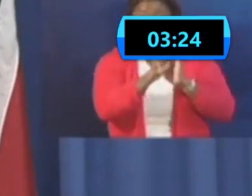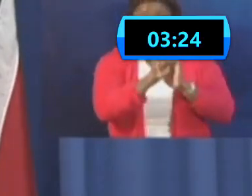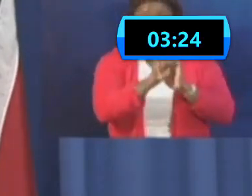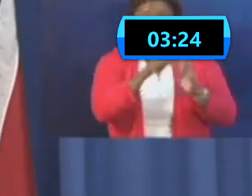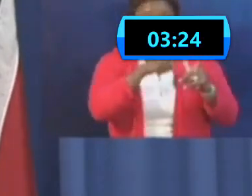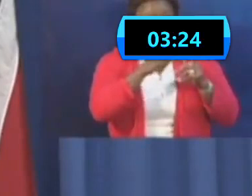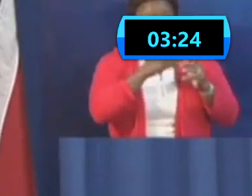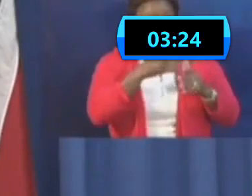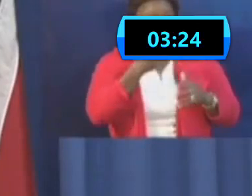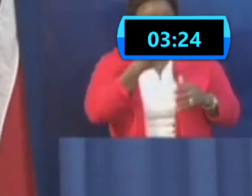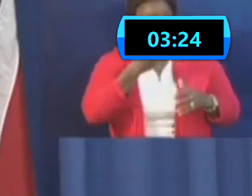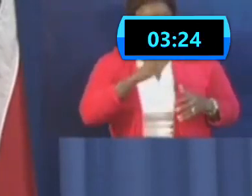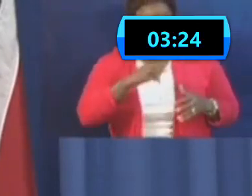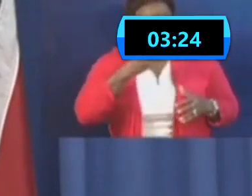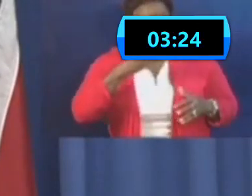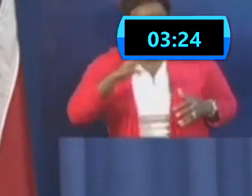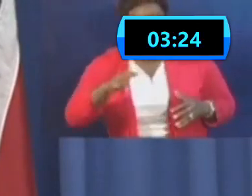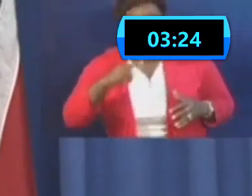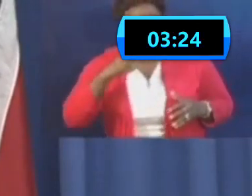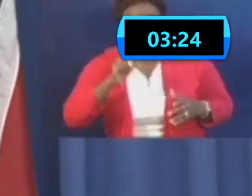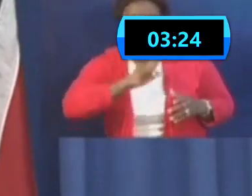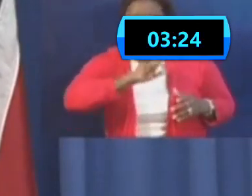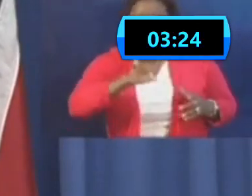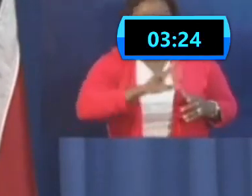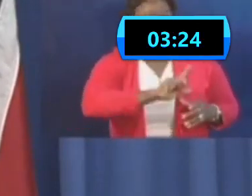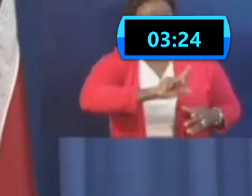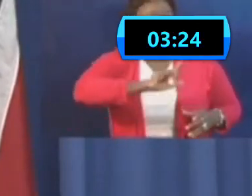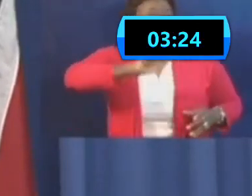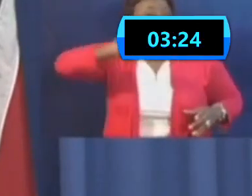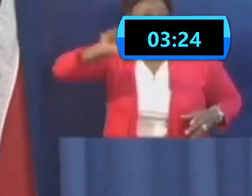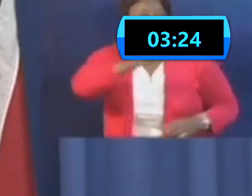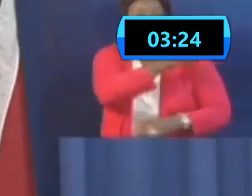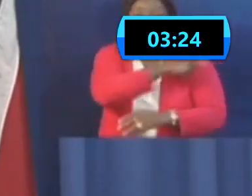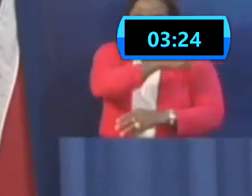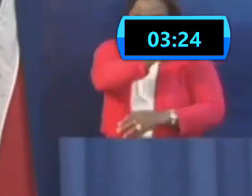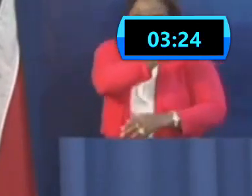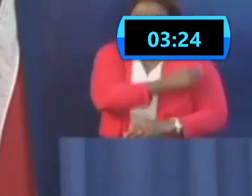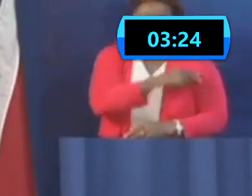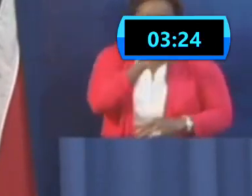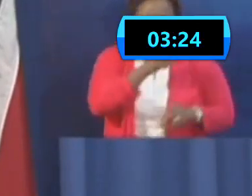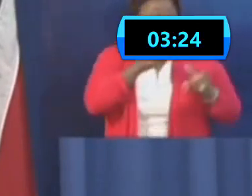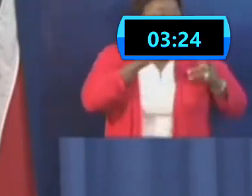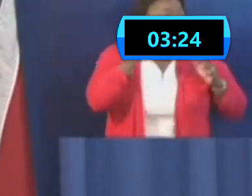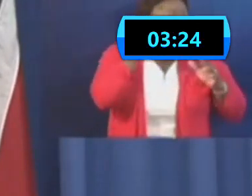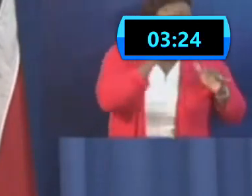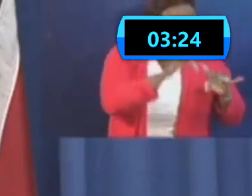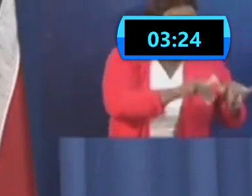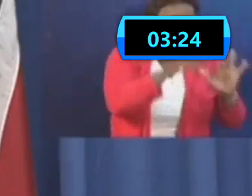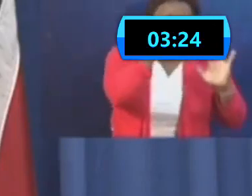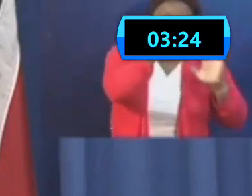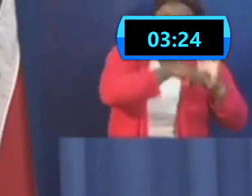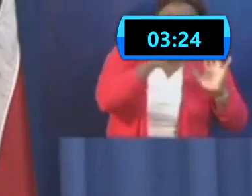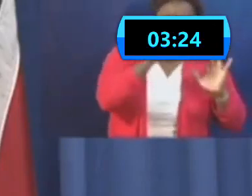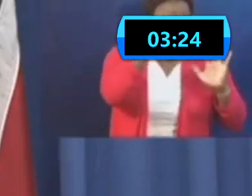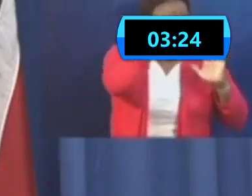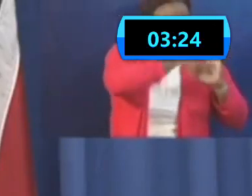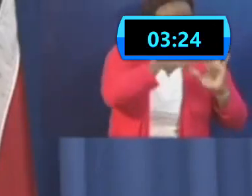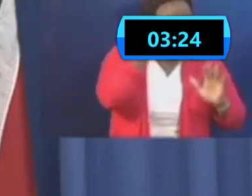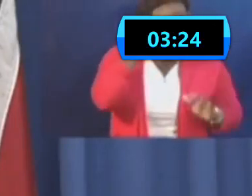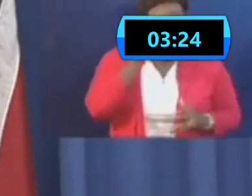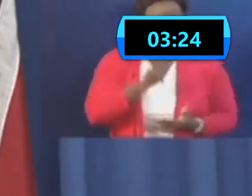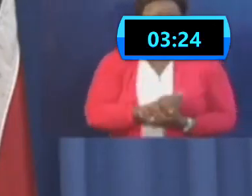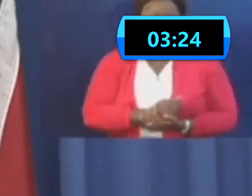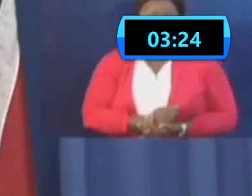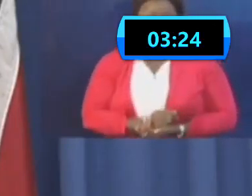next week, so that we can actually tell their oxygen saturation level at home, as well as their pulses. So we are trying to get those out to the households